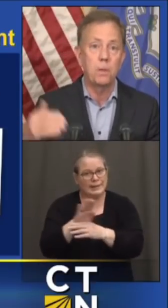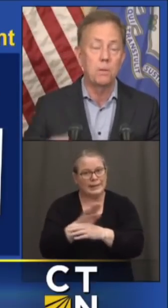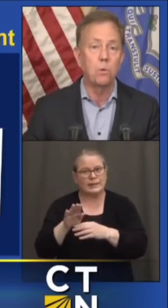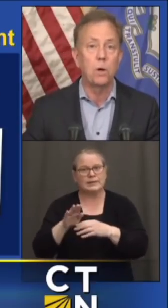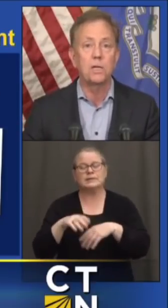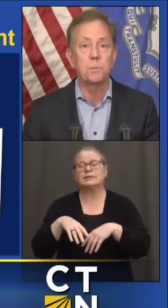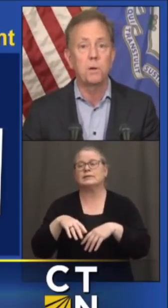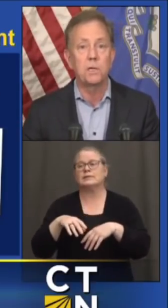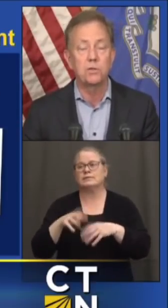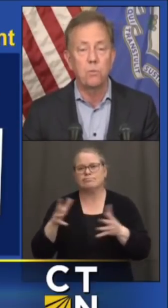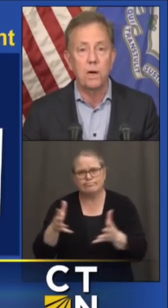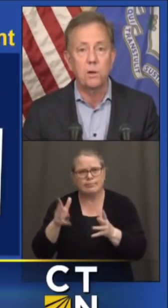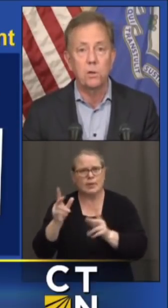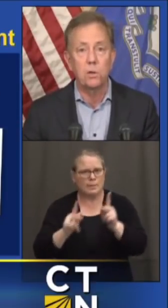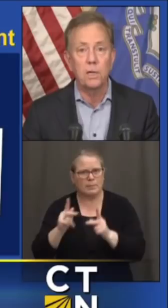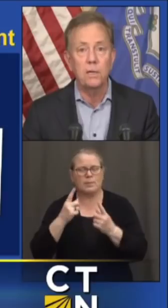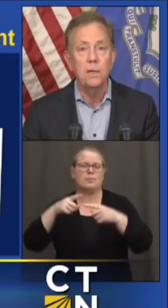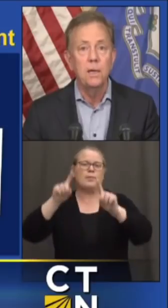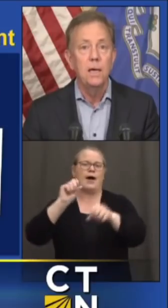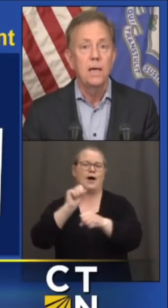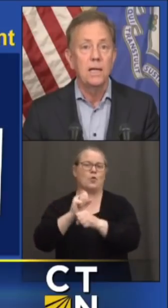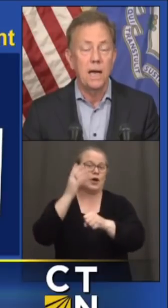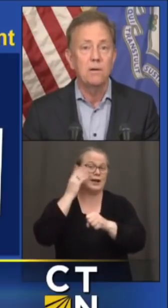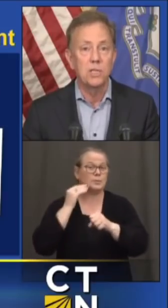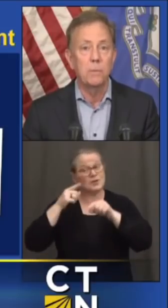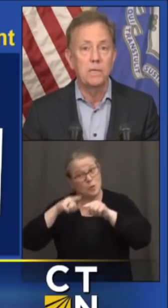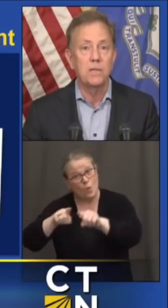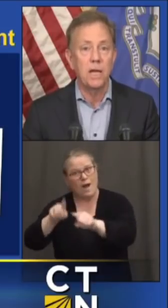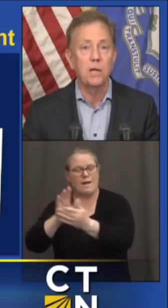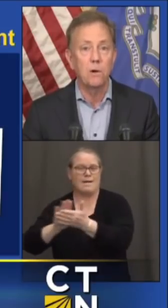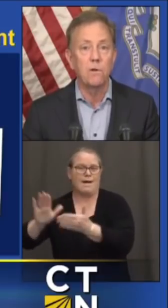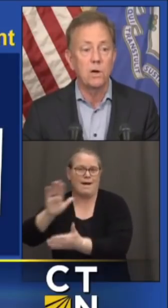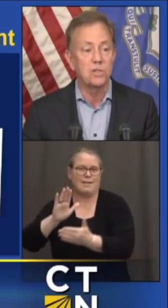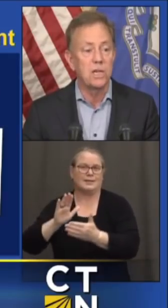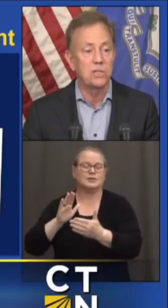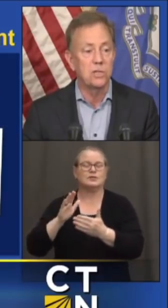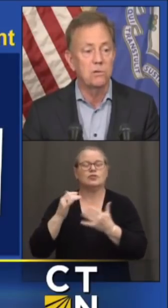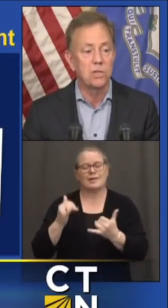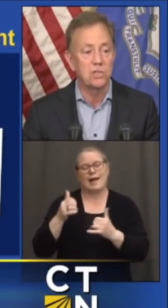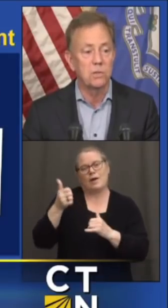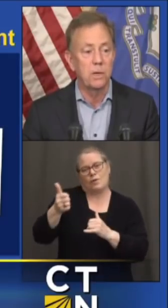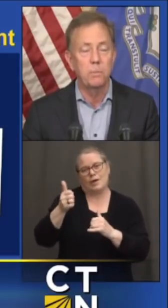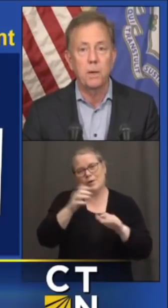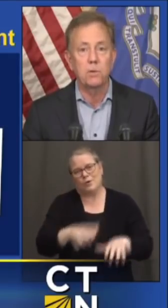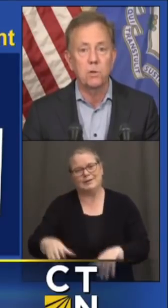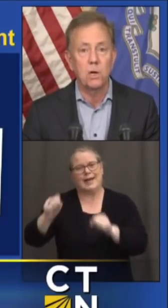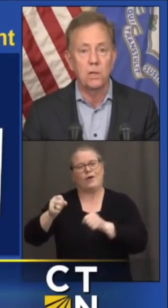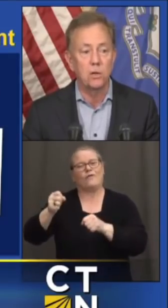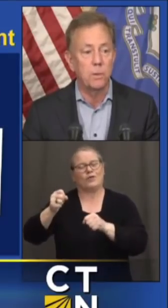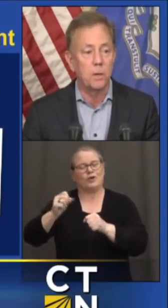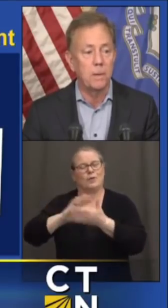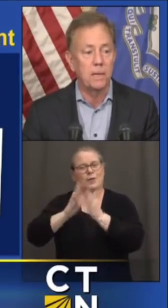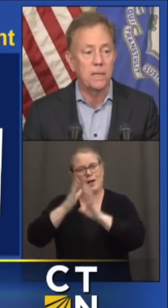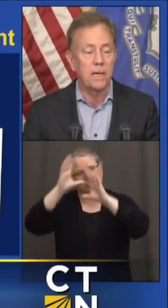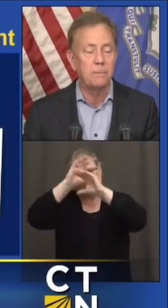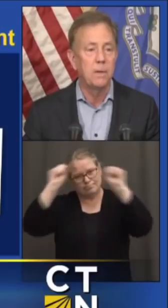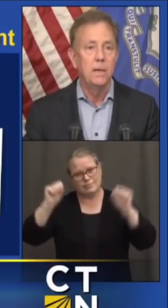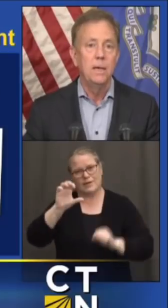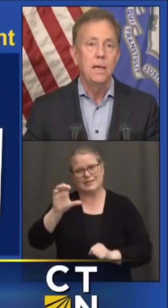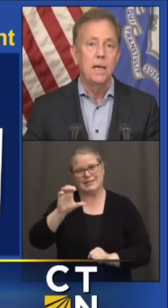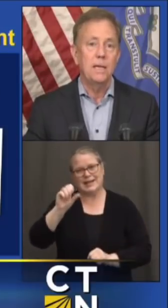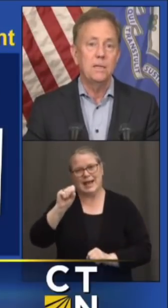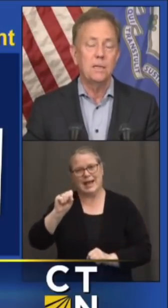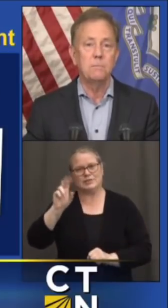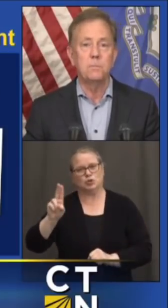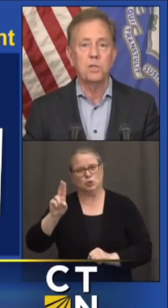getting people work experience while they're learning. And now he's going to be taking over our CSU system. He'll be able to talk a little bit about that.